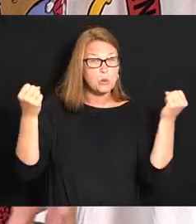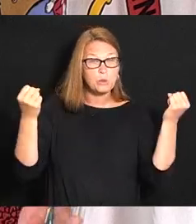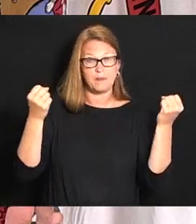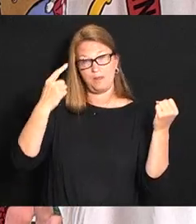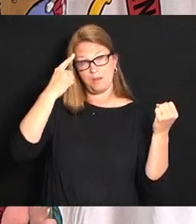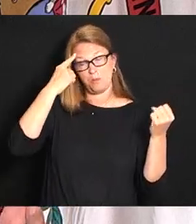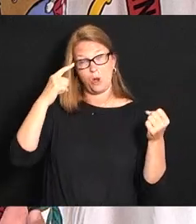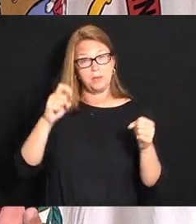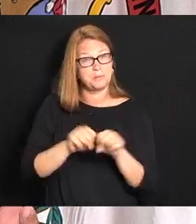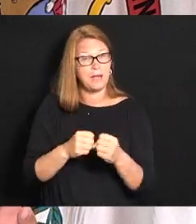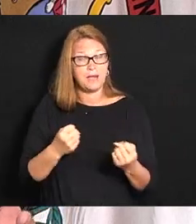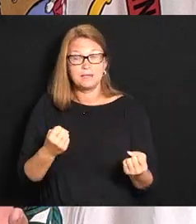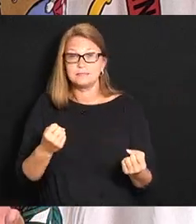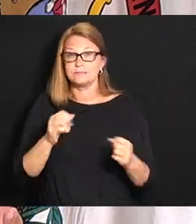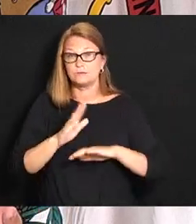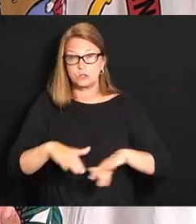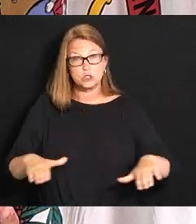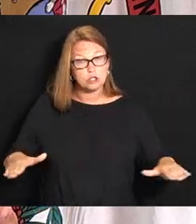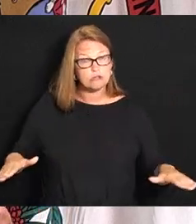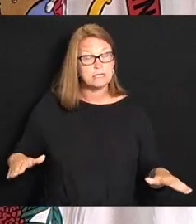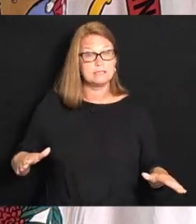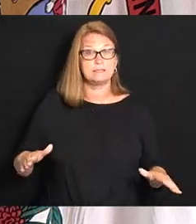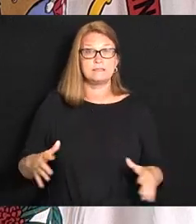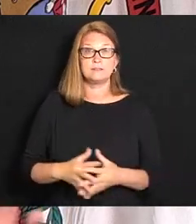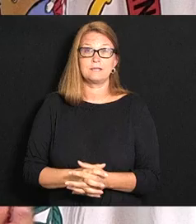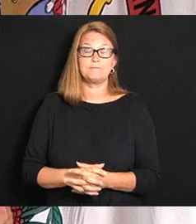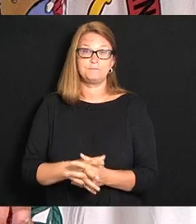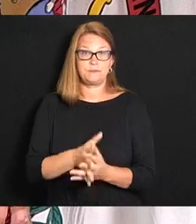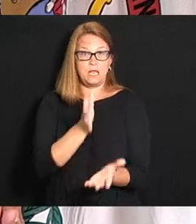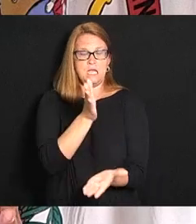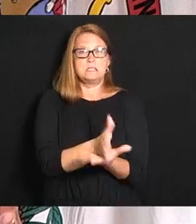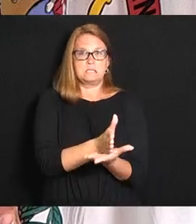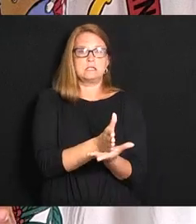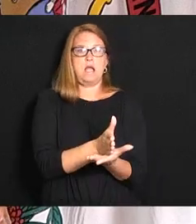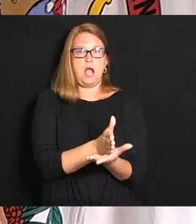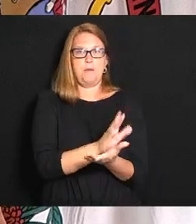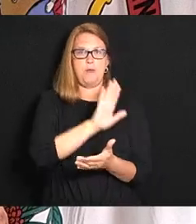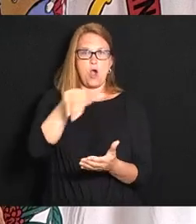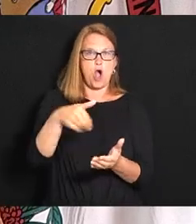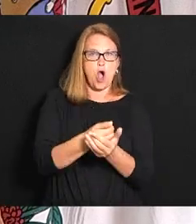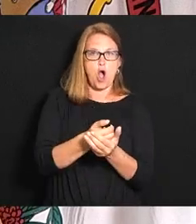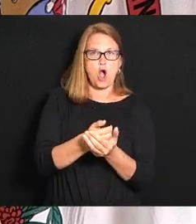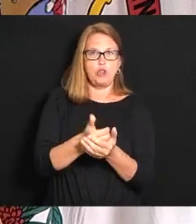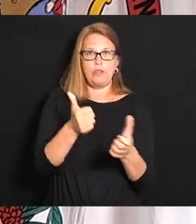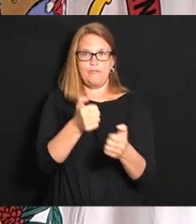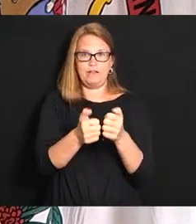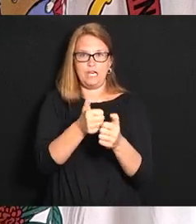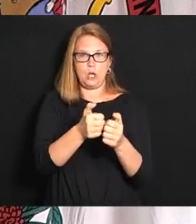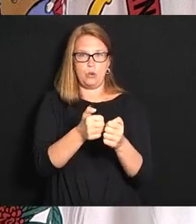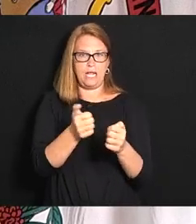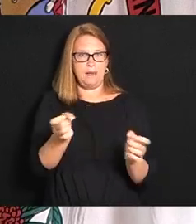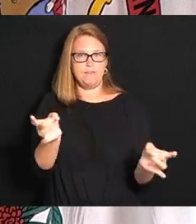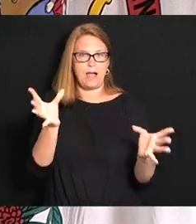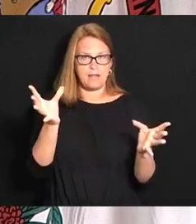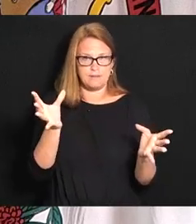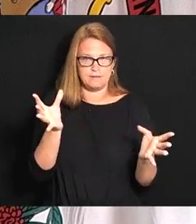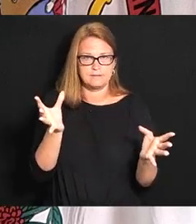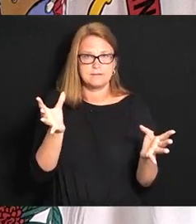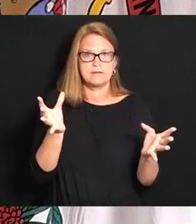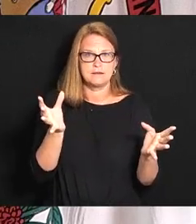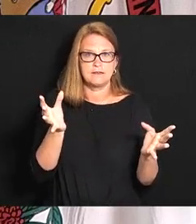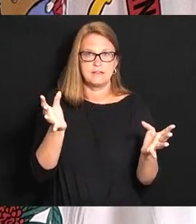worthlessly deteriorating their minds stop all the video violence that's out there that is